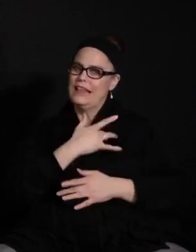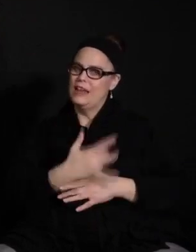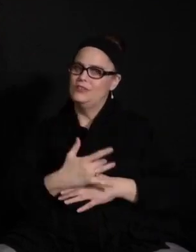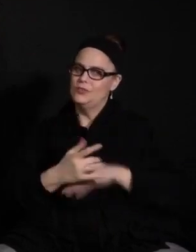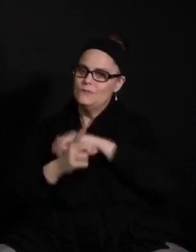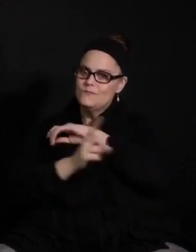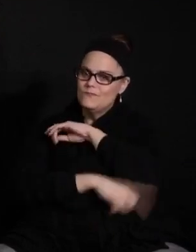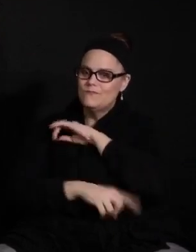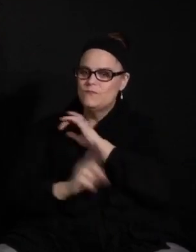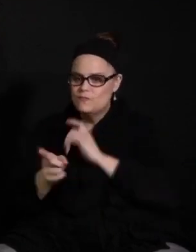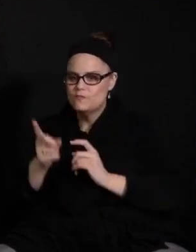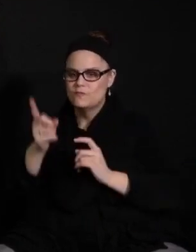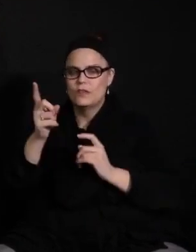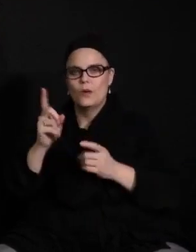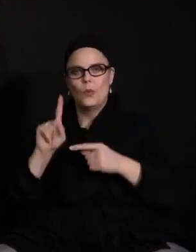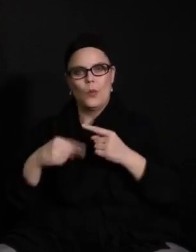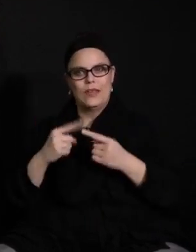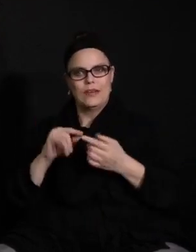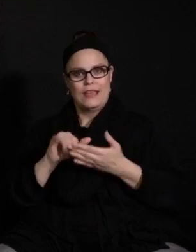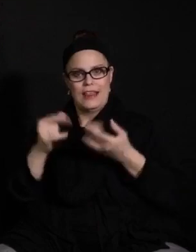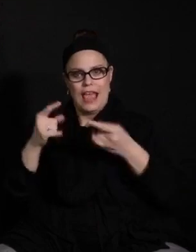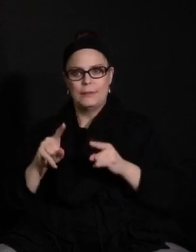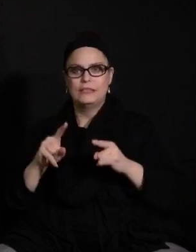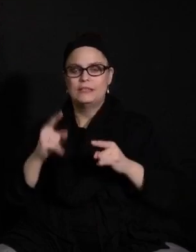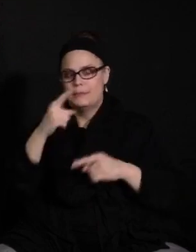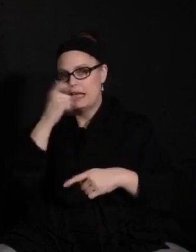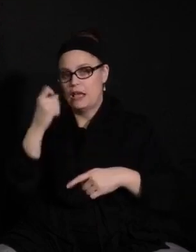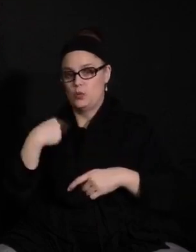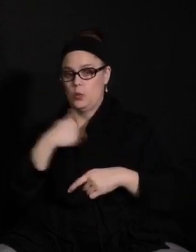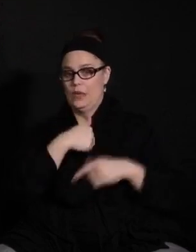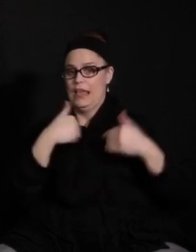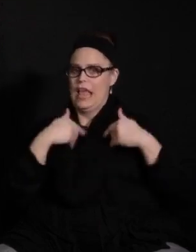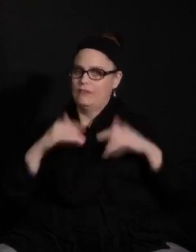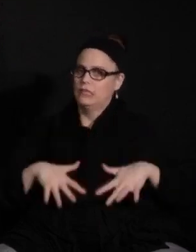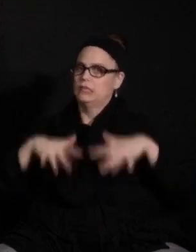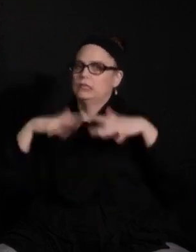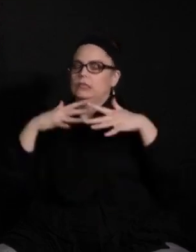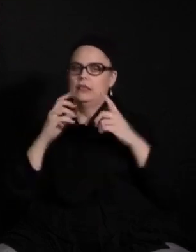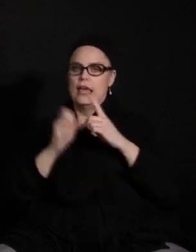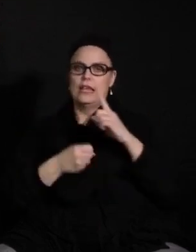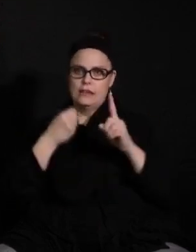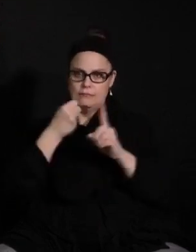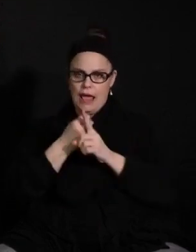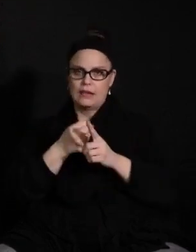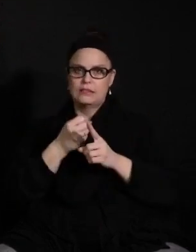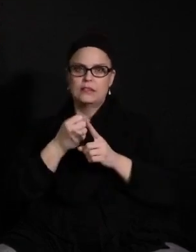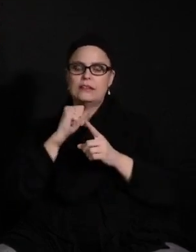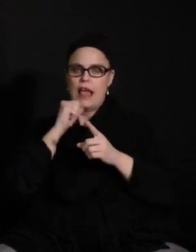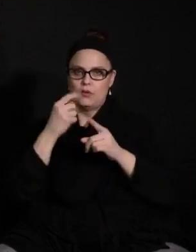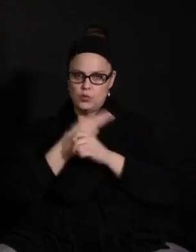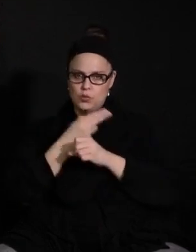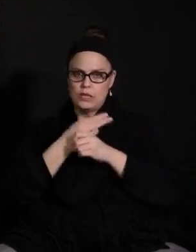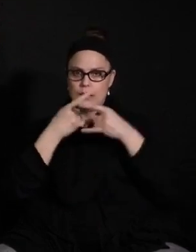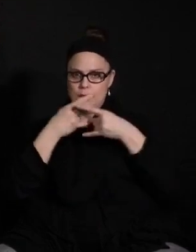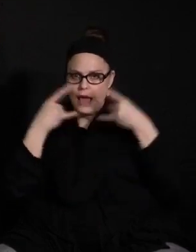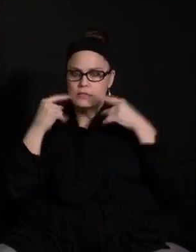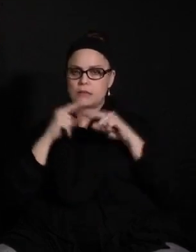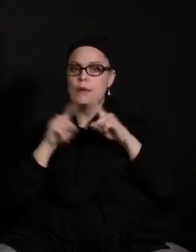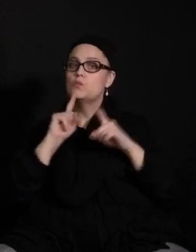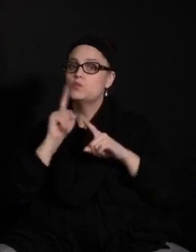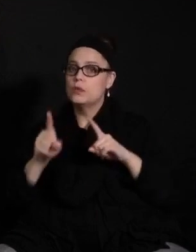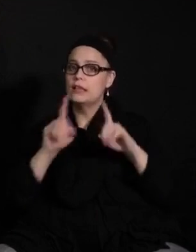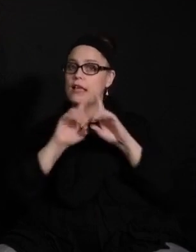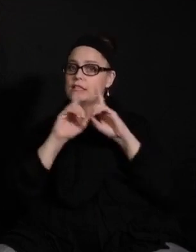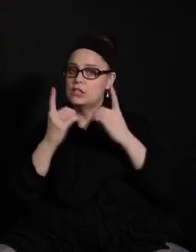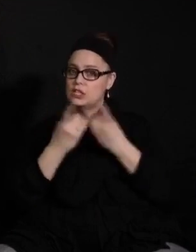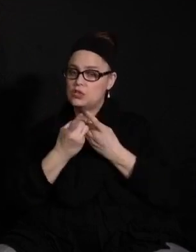is real anxiety of others that are might be impacted by not wearing the mask. But really, as a district, we really